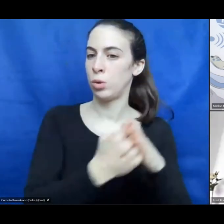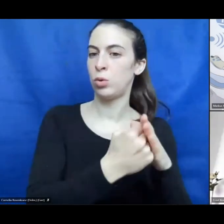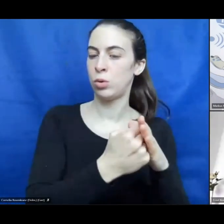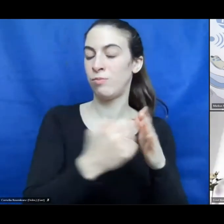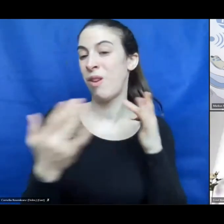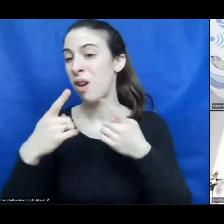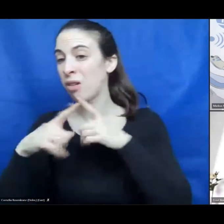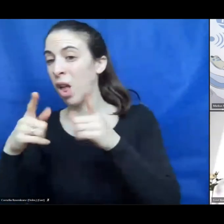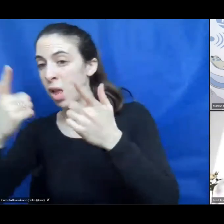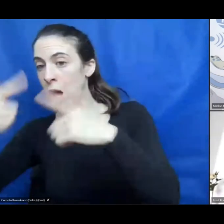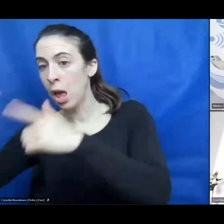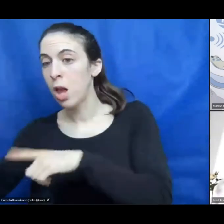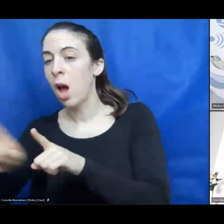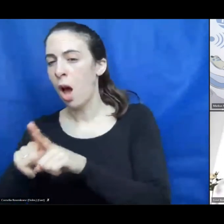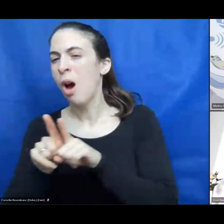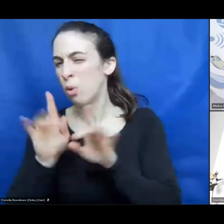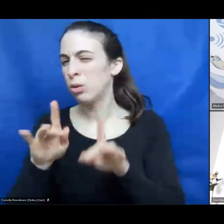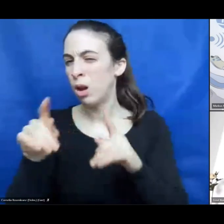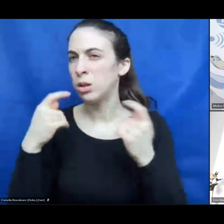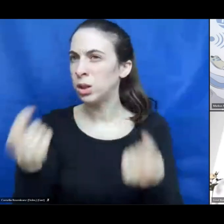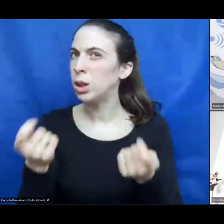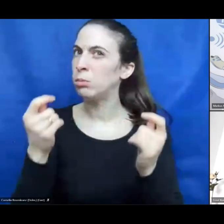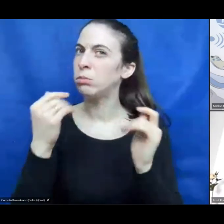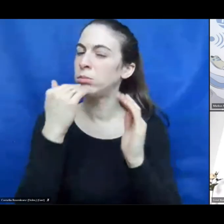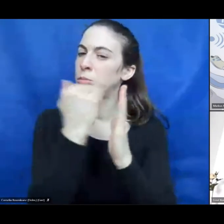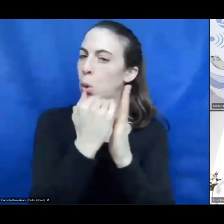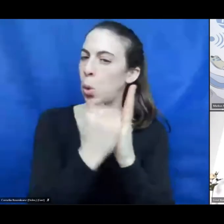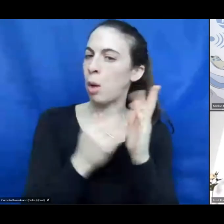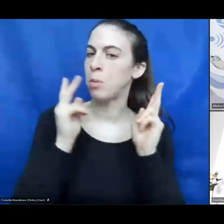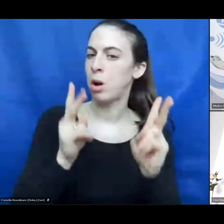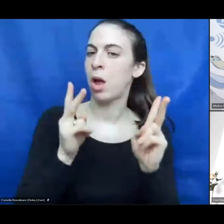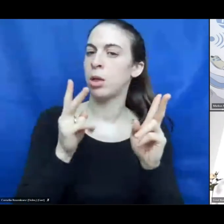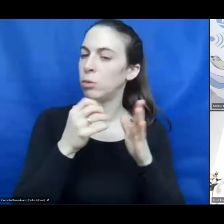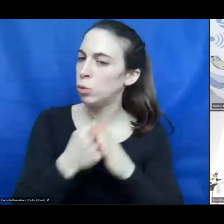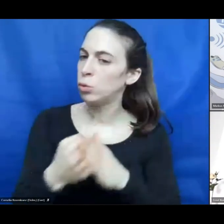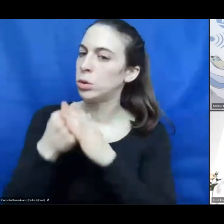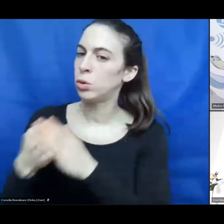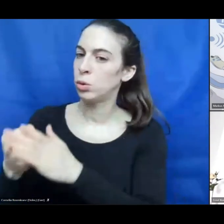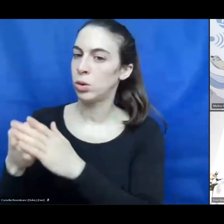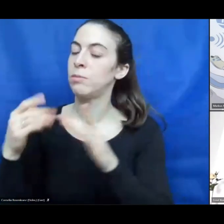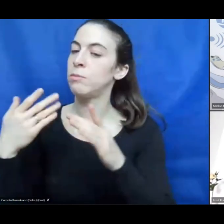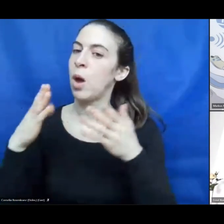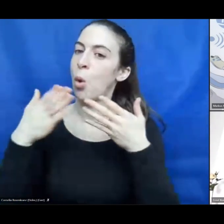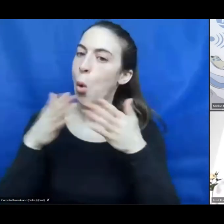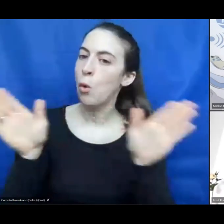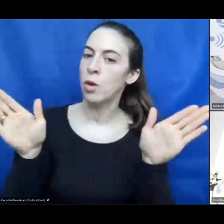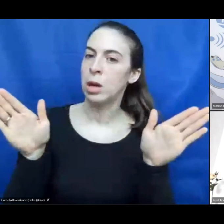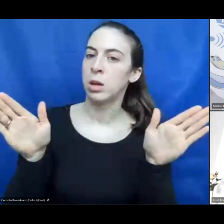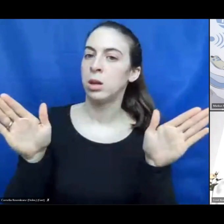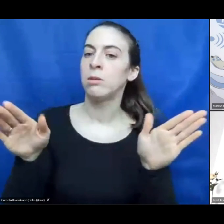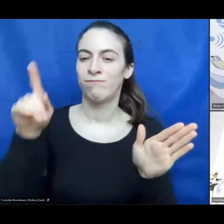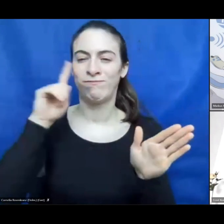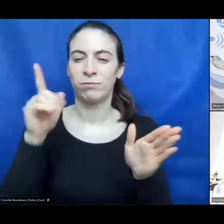other countries, there also exist such programs. And to make this public could be a very